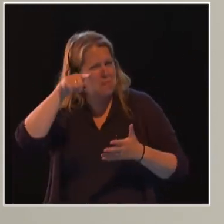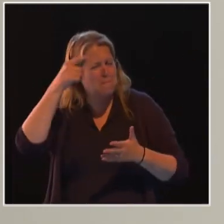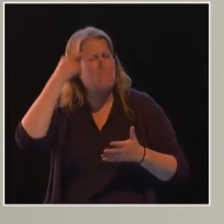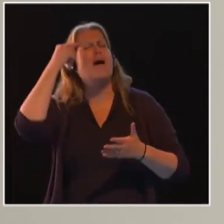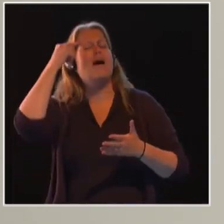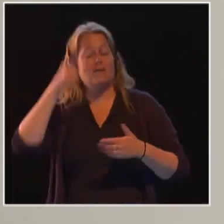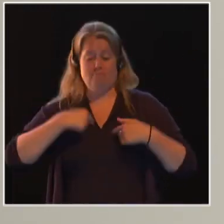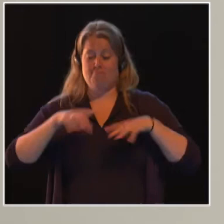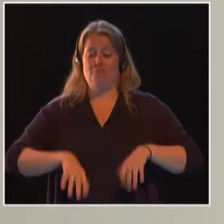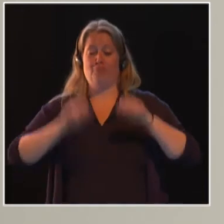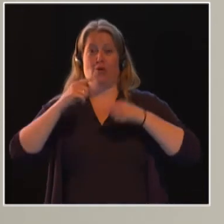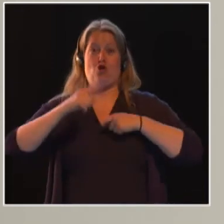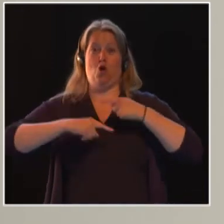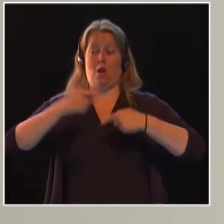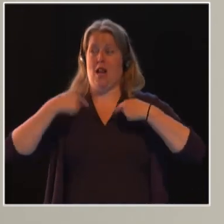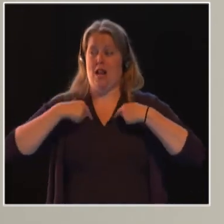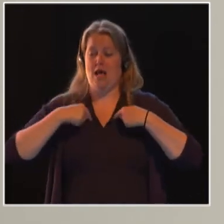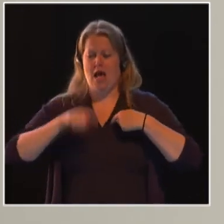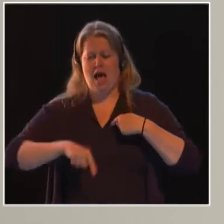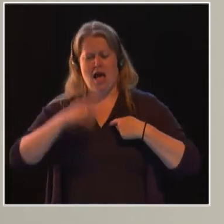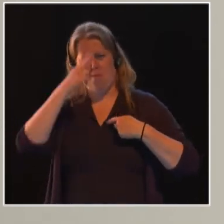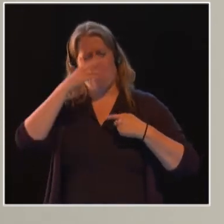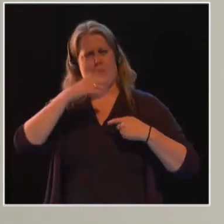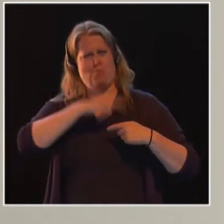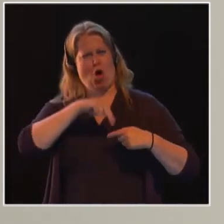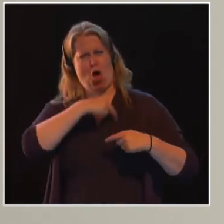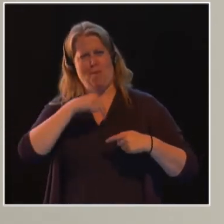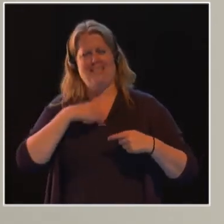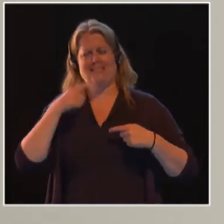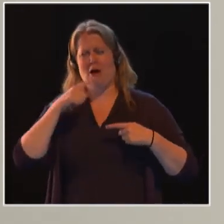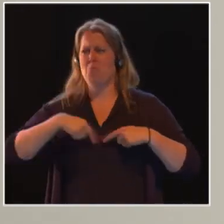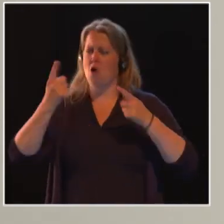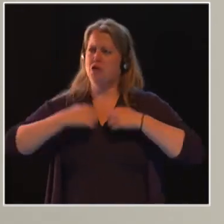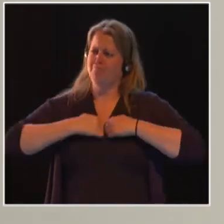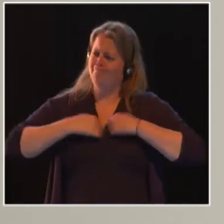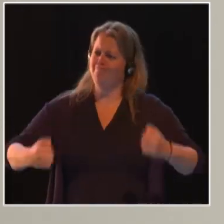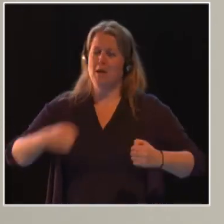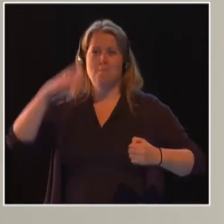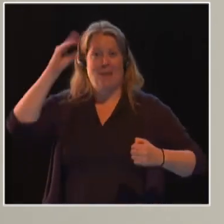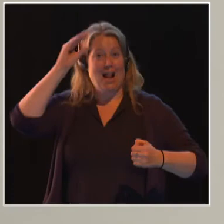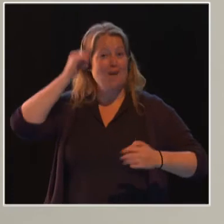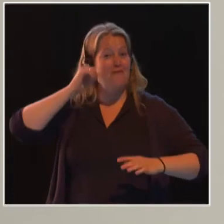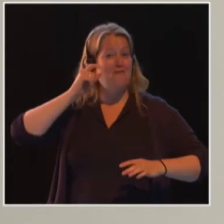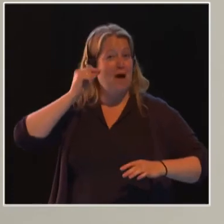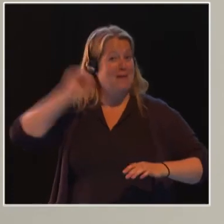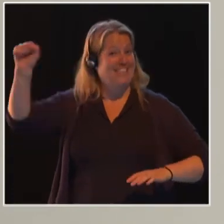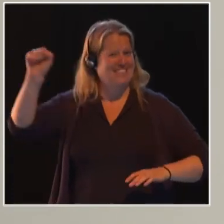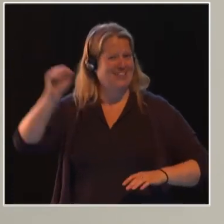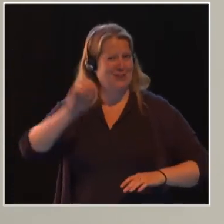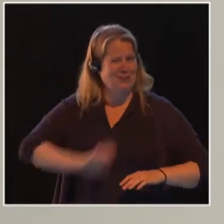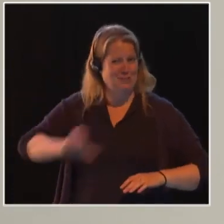role, I promised to be the most vocal male feminist in the European Commission.